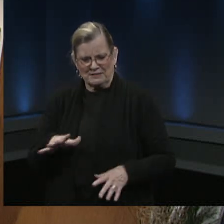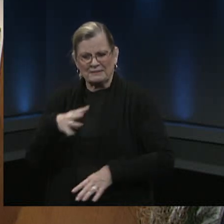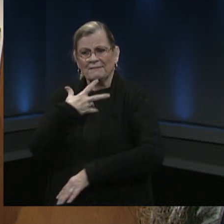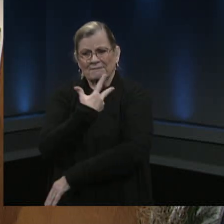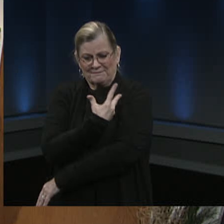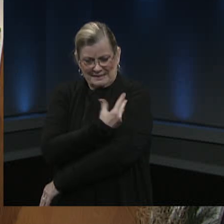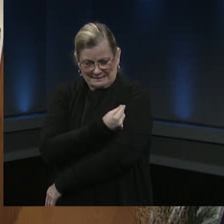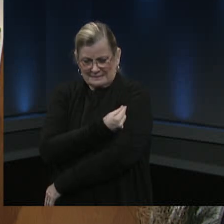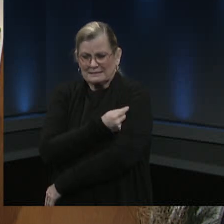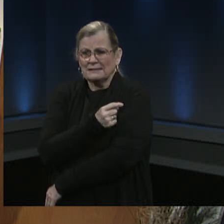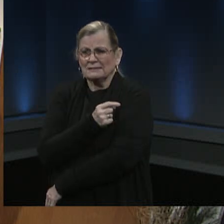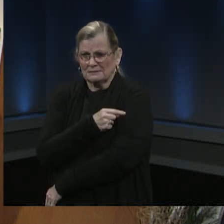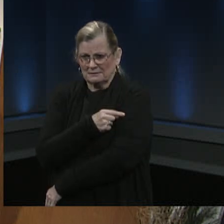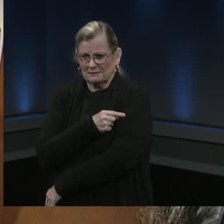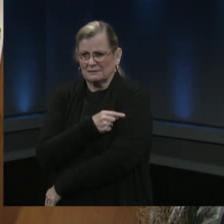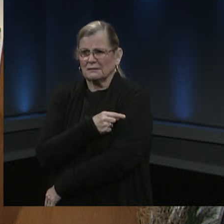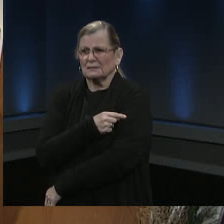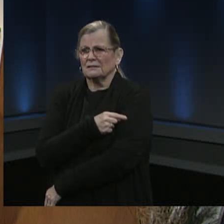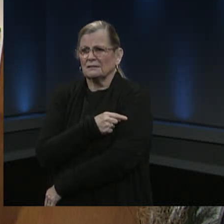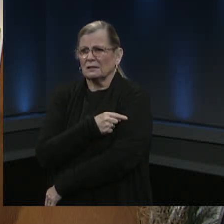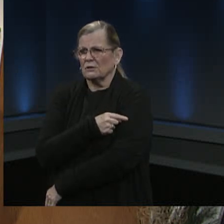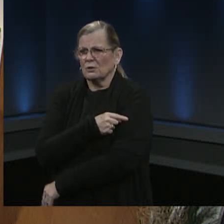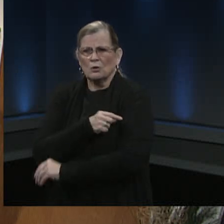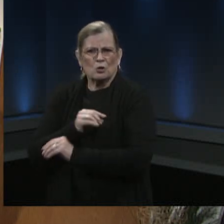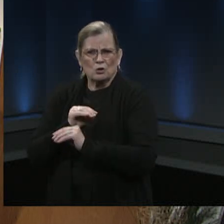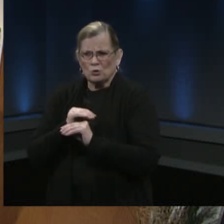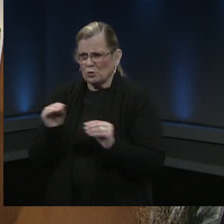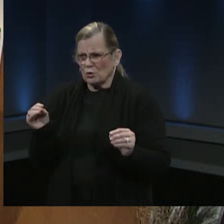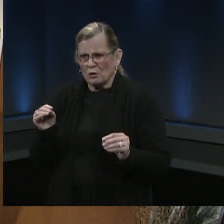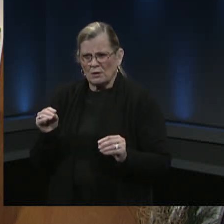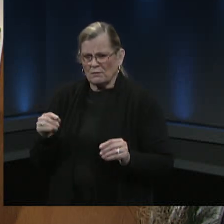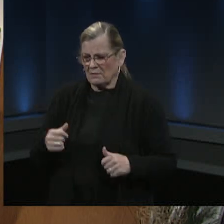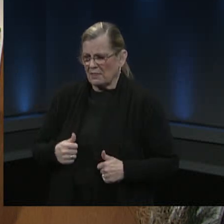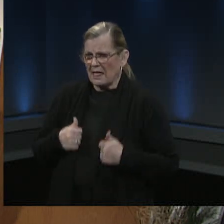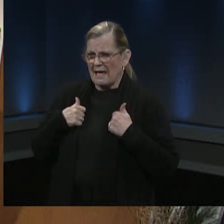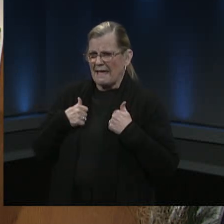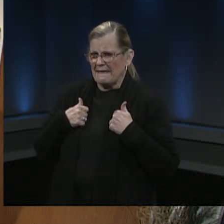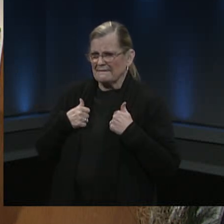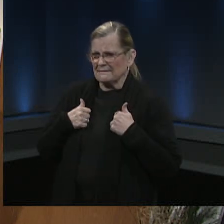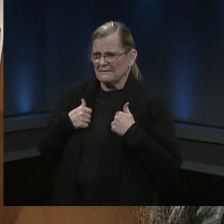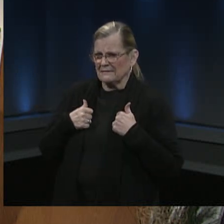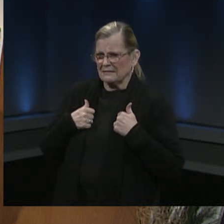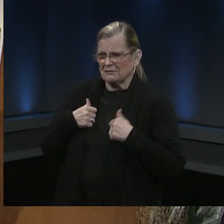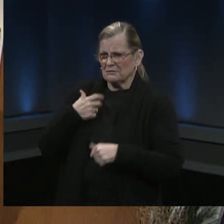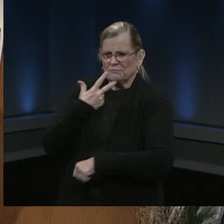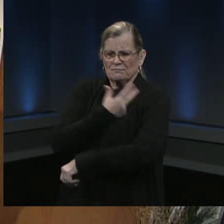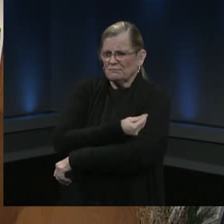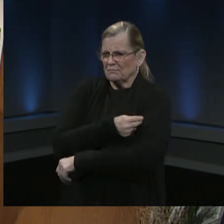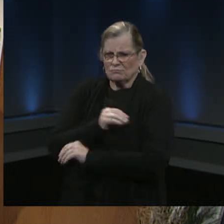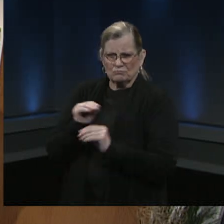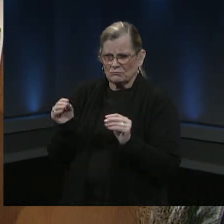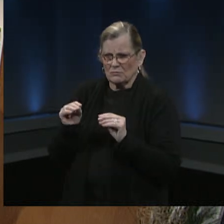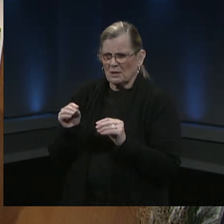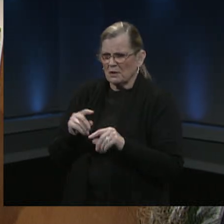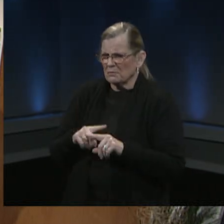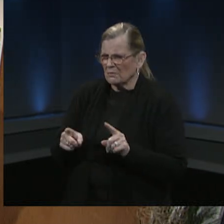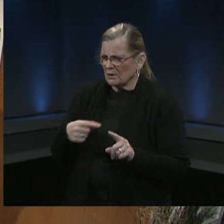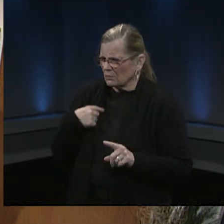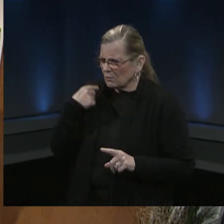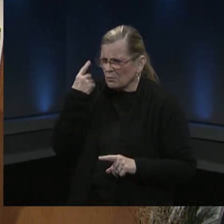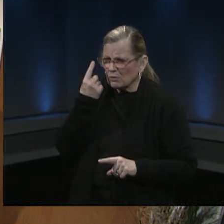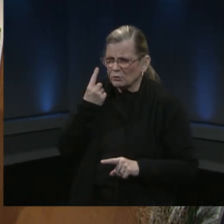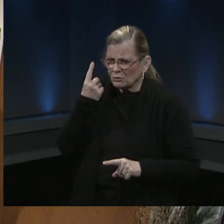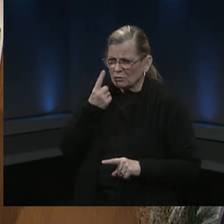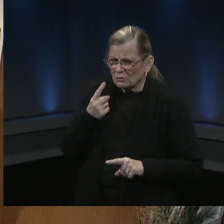there's no life virus that's going to be injected to my muscle but I'm wondering after I'm fully vaccinated I am I